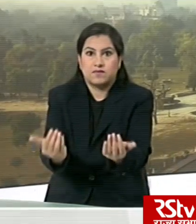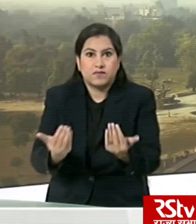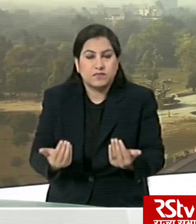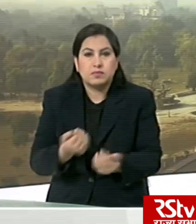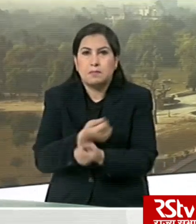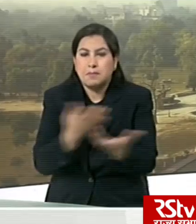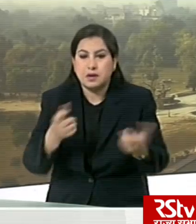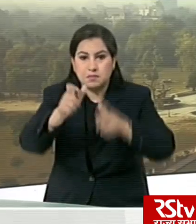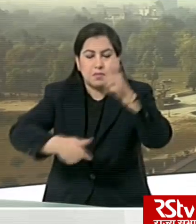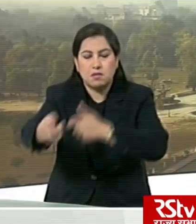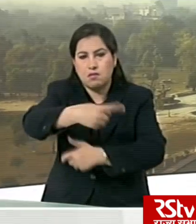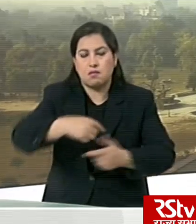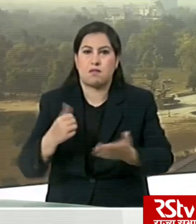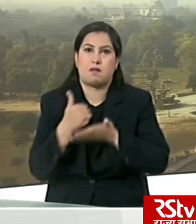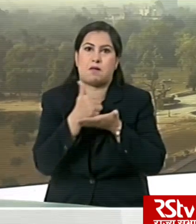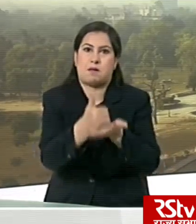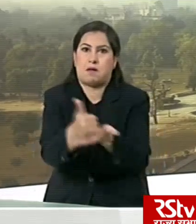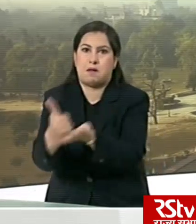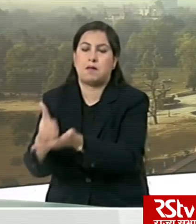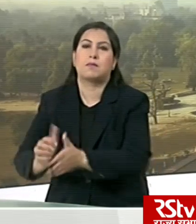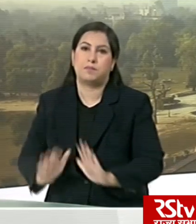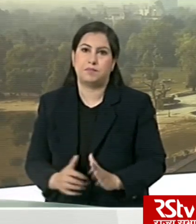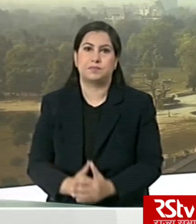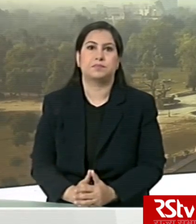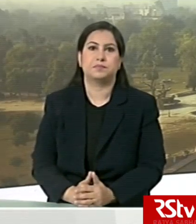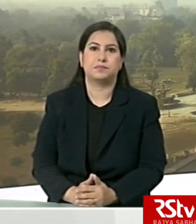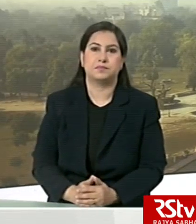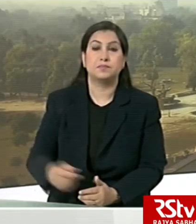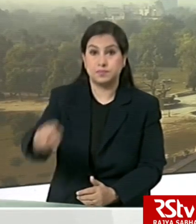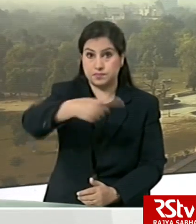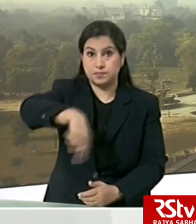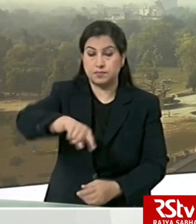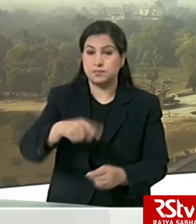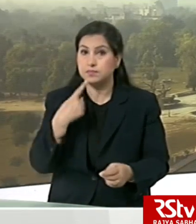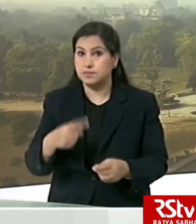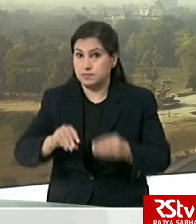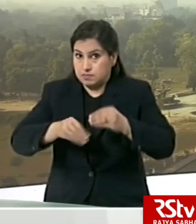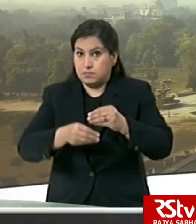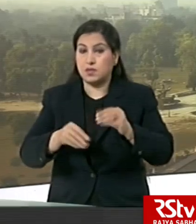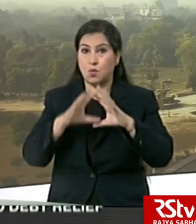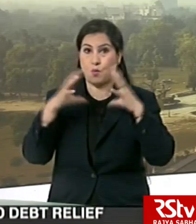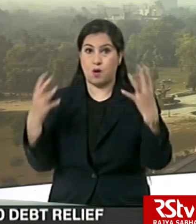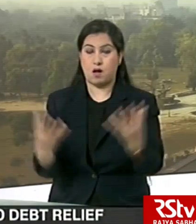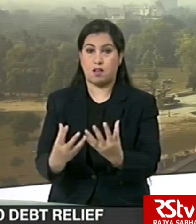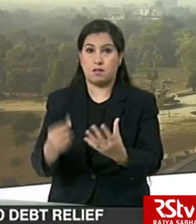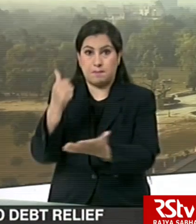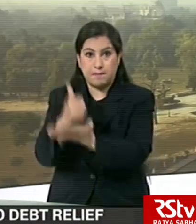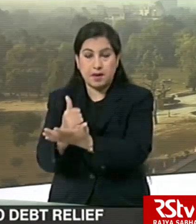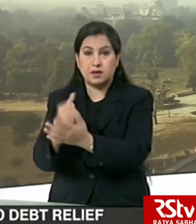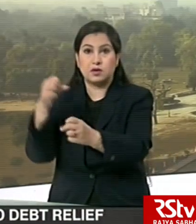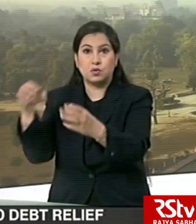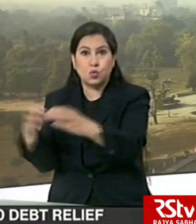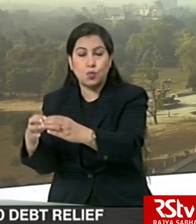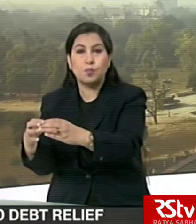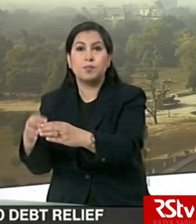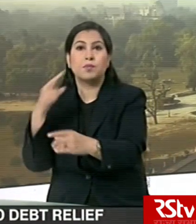livelihoods of millions of the most vulnerable people. They further added that the World Bank Group and the IMF